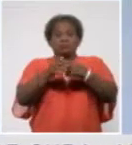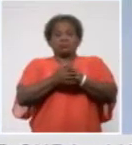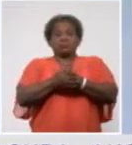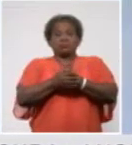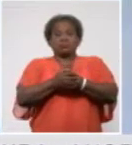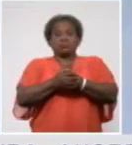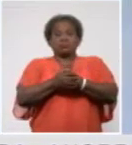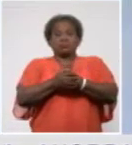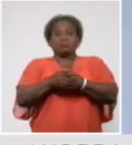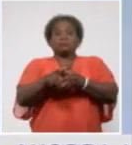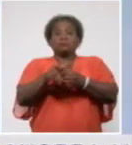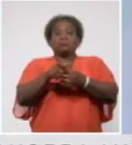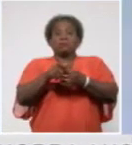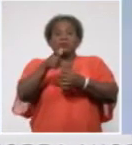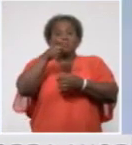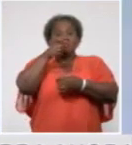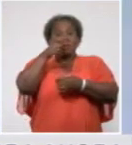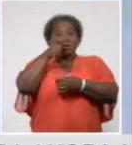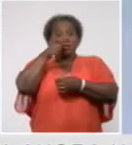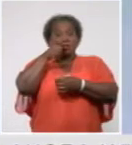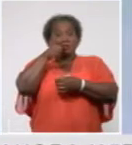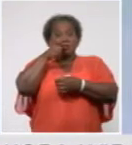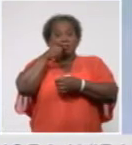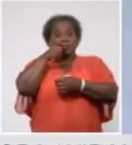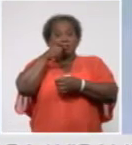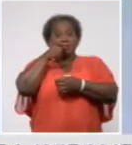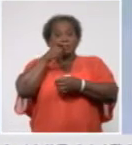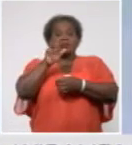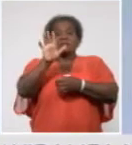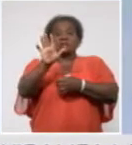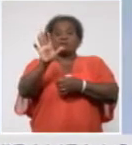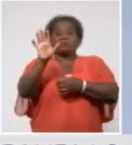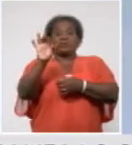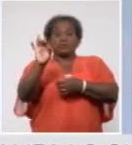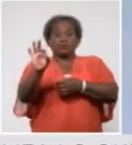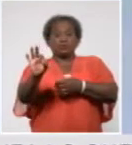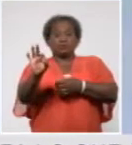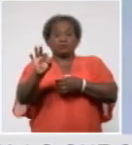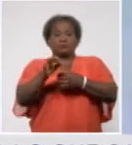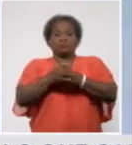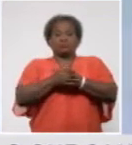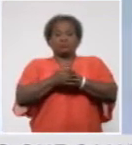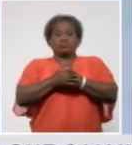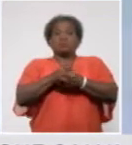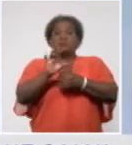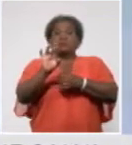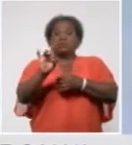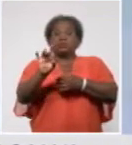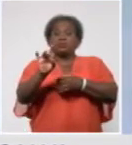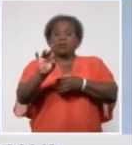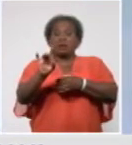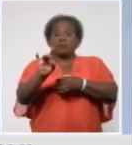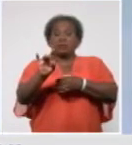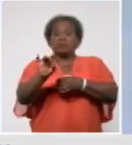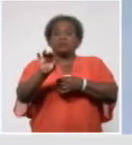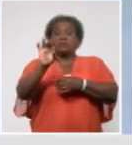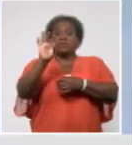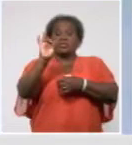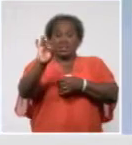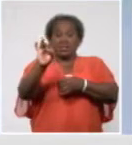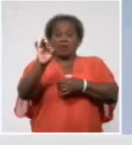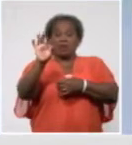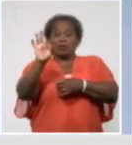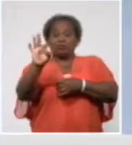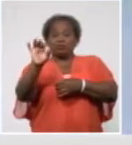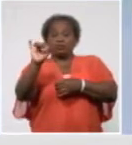are under observation, there are 783 suspected cases and